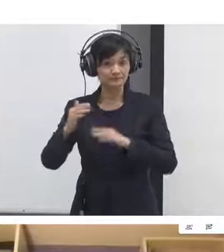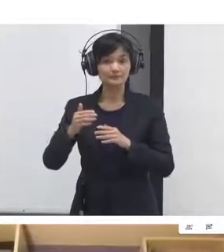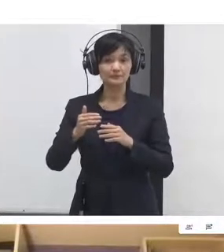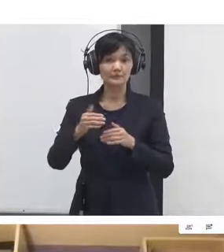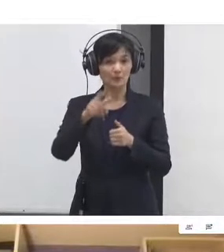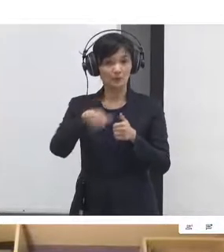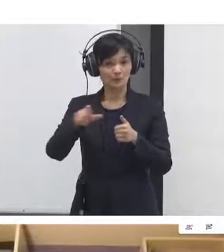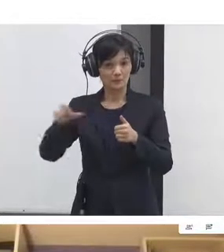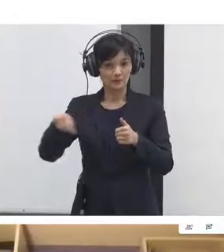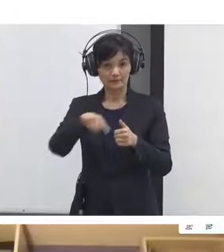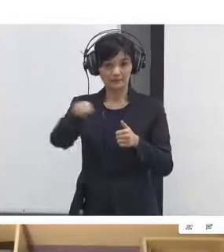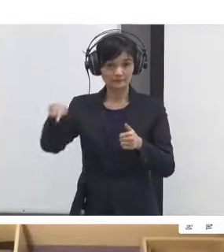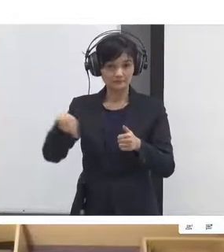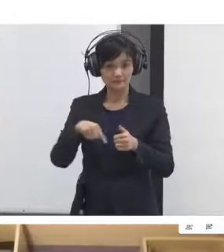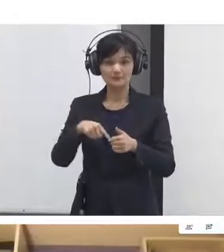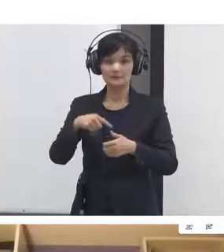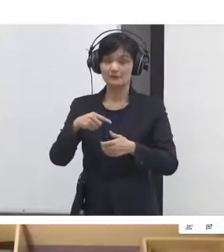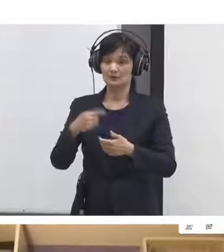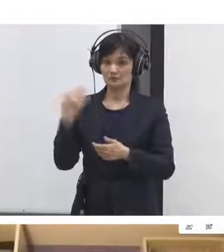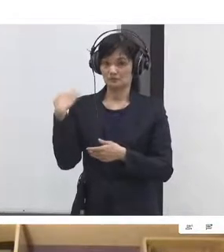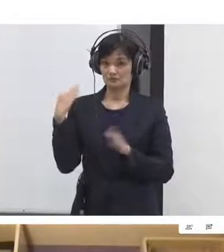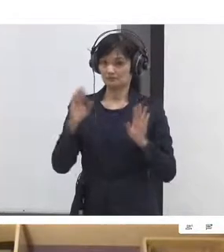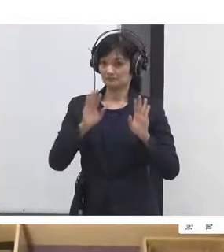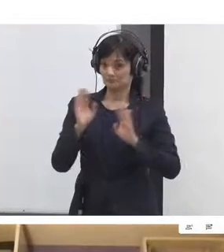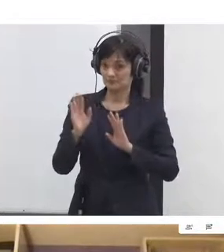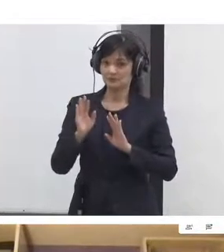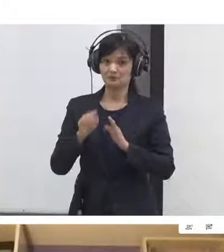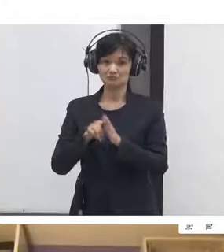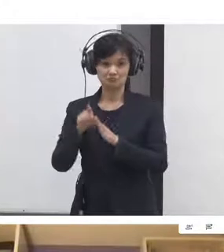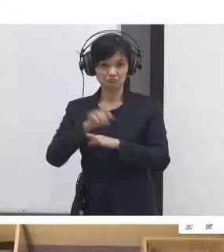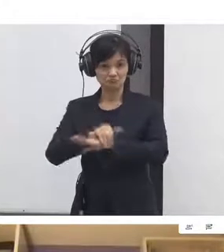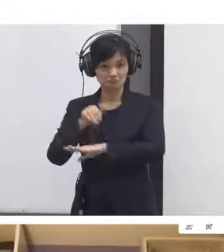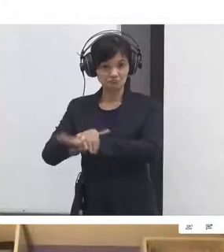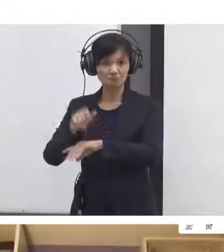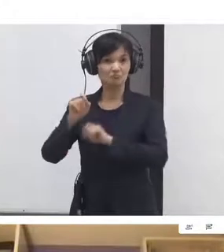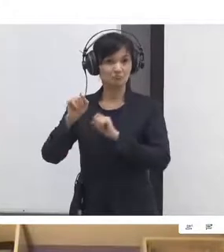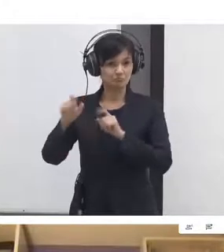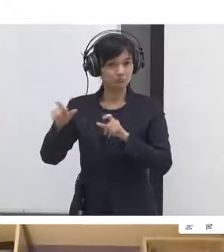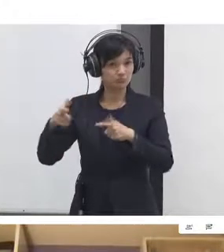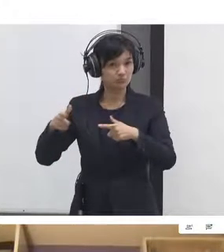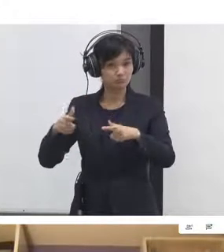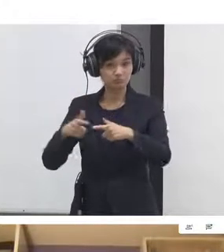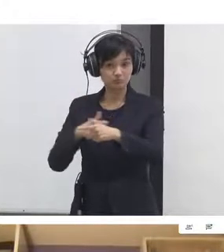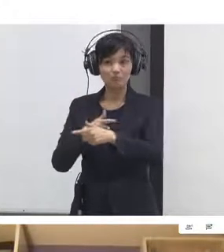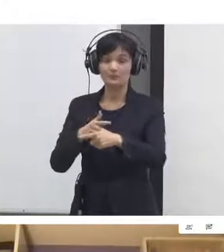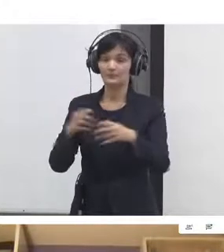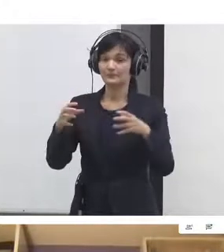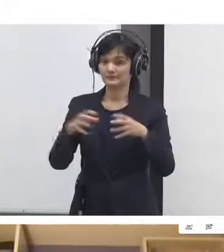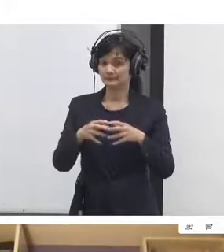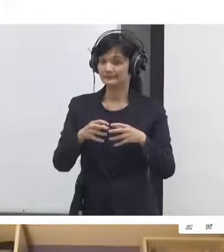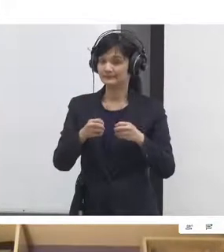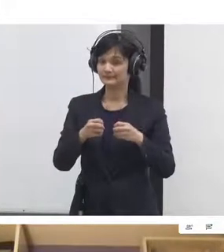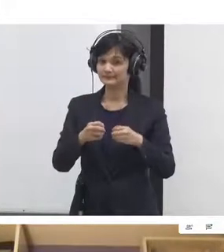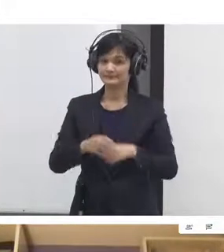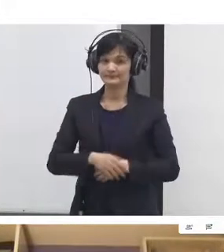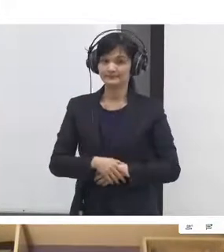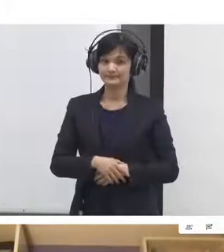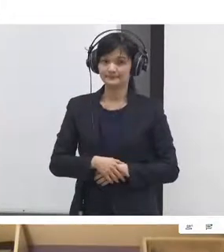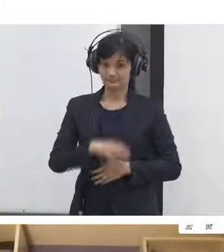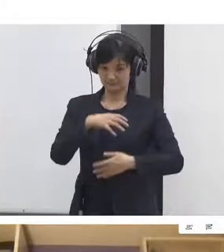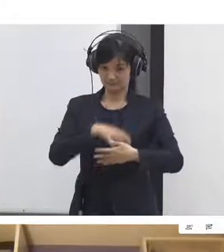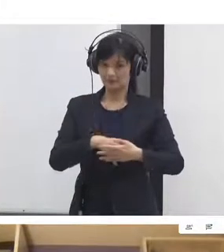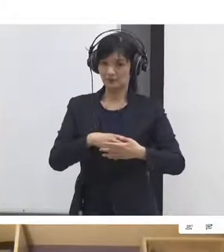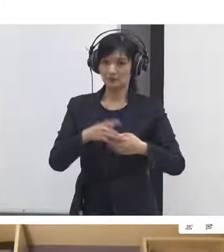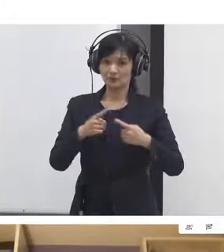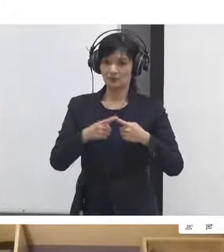and running groups and they're people who a lot of them are people who just care about what needs to be